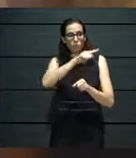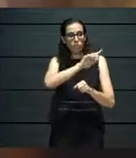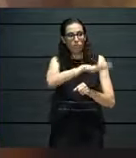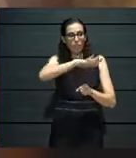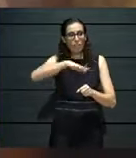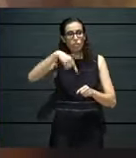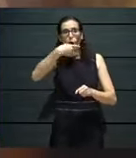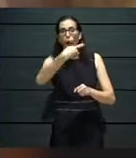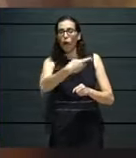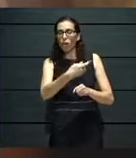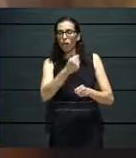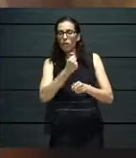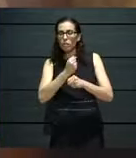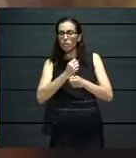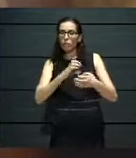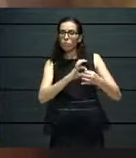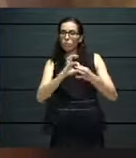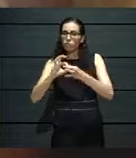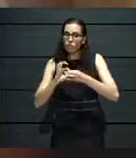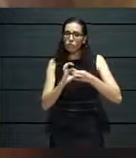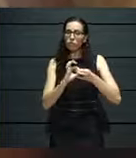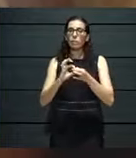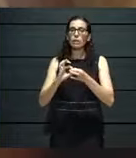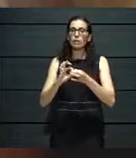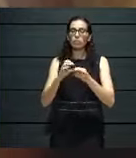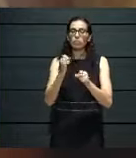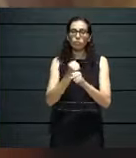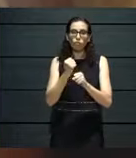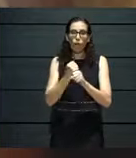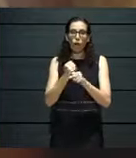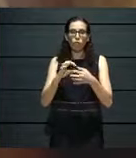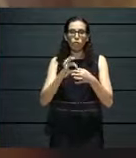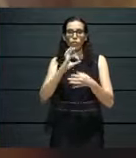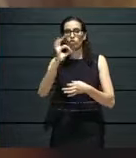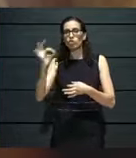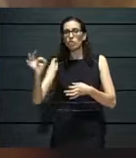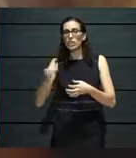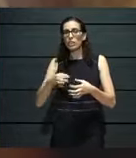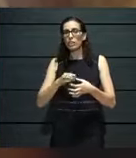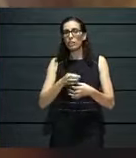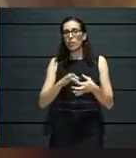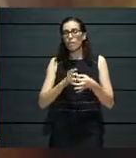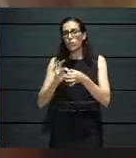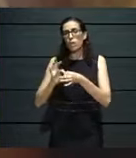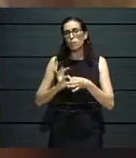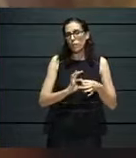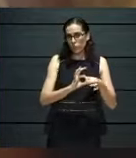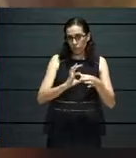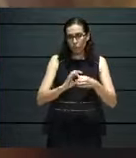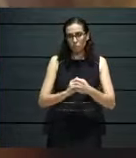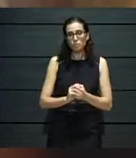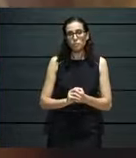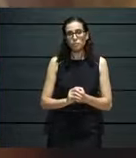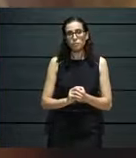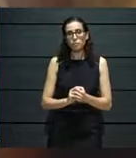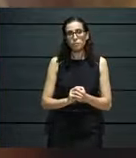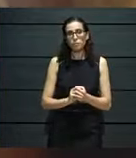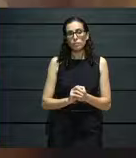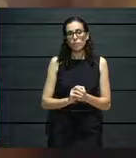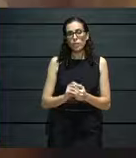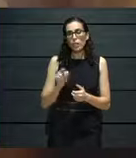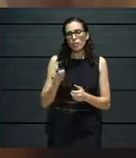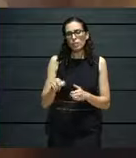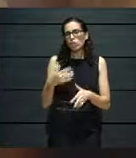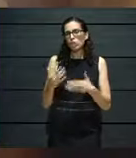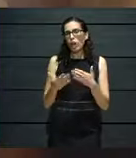collaborating, creating new material, which is something quite new for circuits to have,